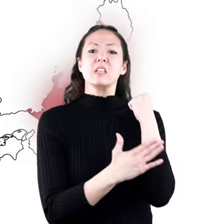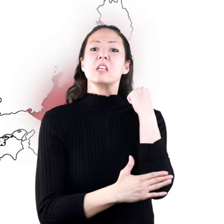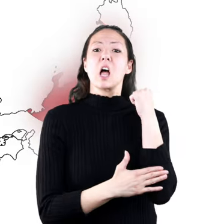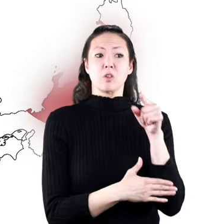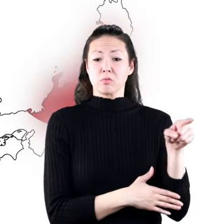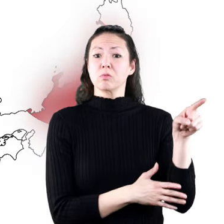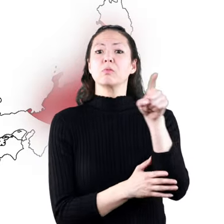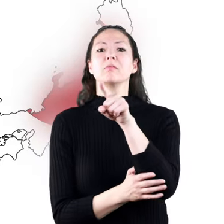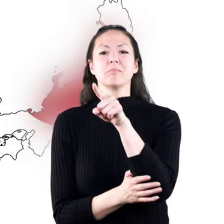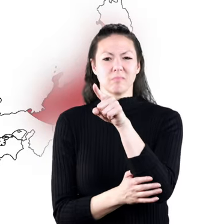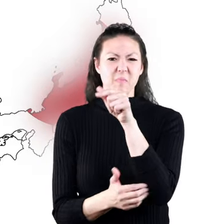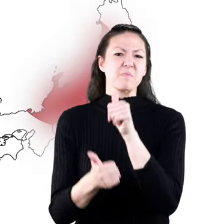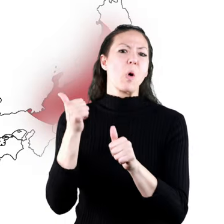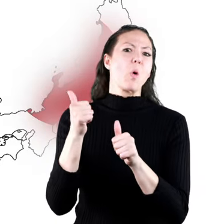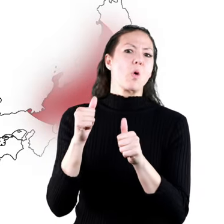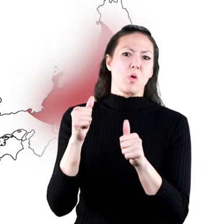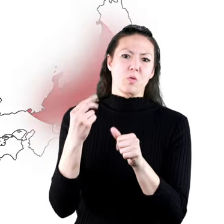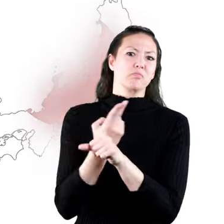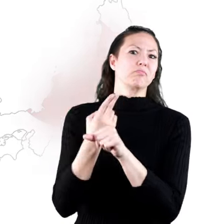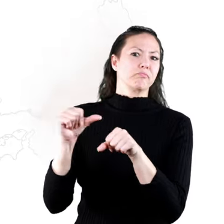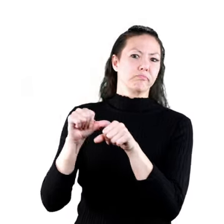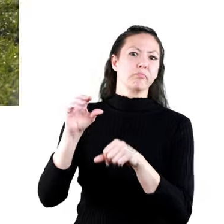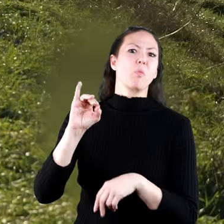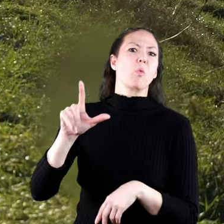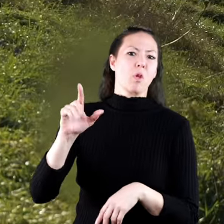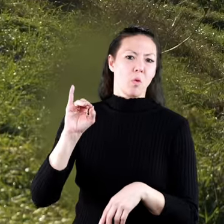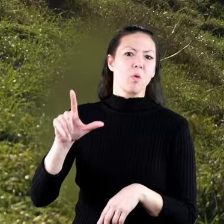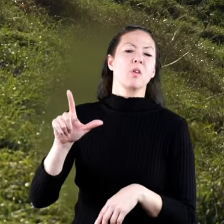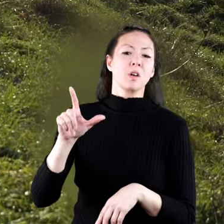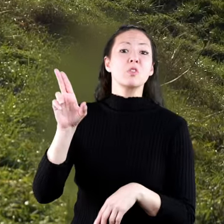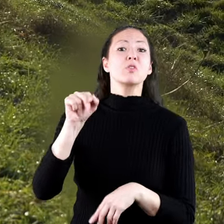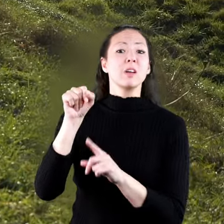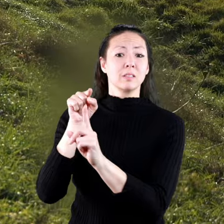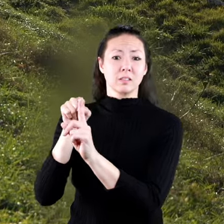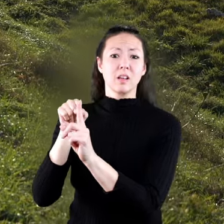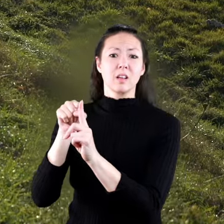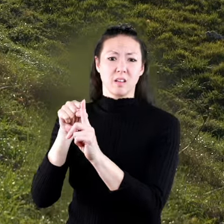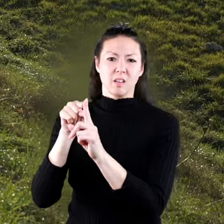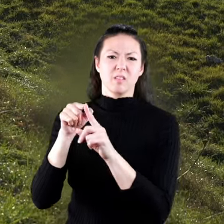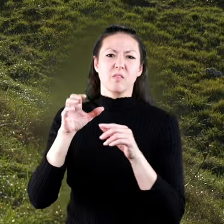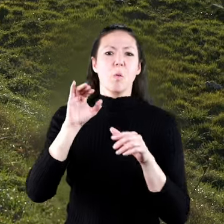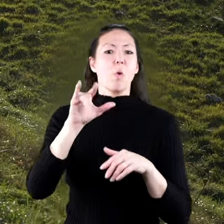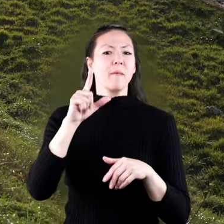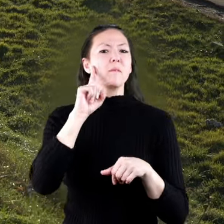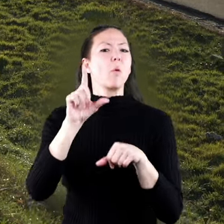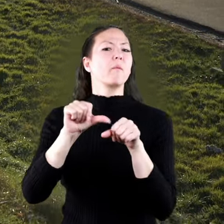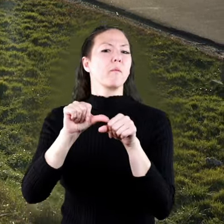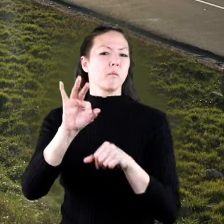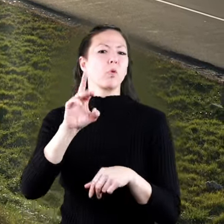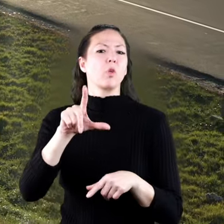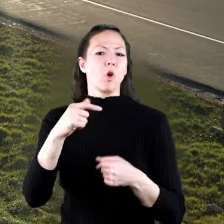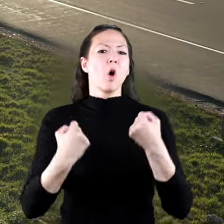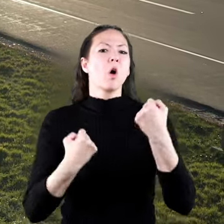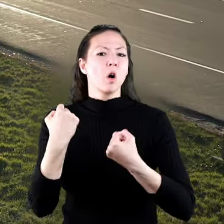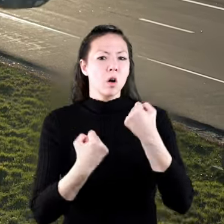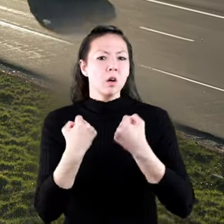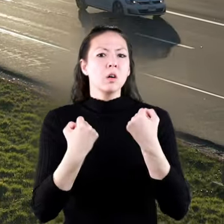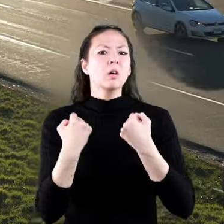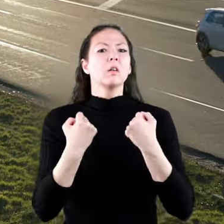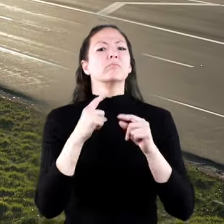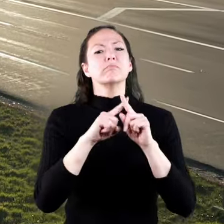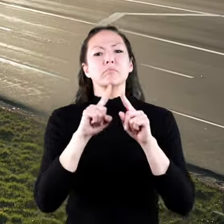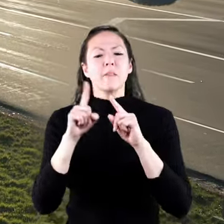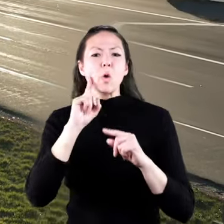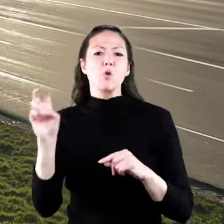are the countries that consume the most. The US uses most of its oil to fuel cars, trucks, and